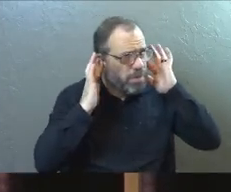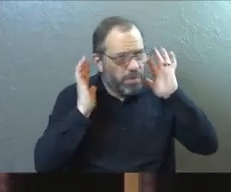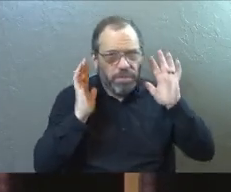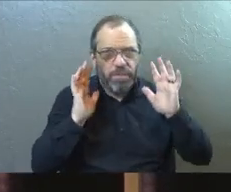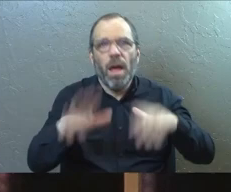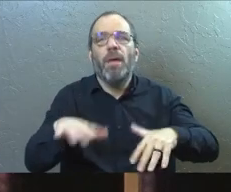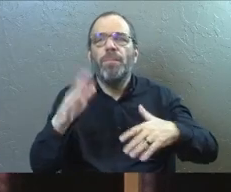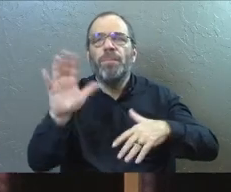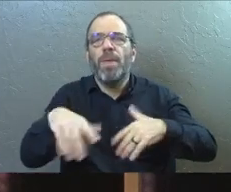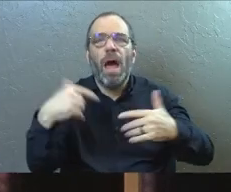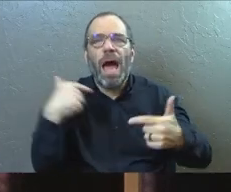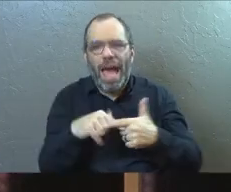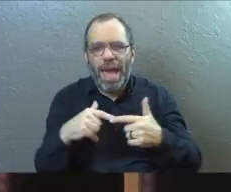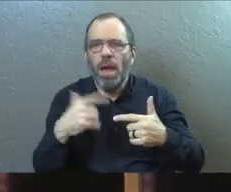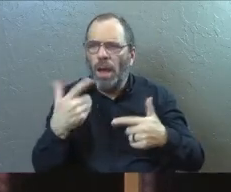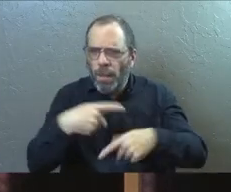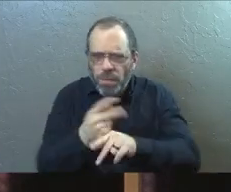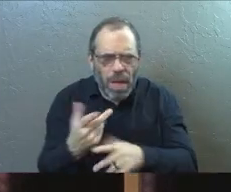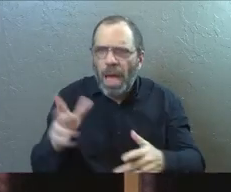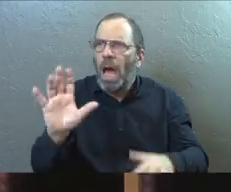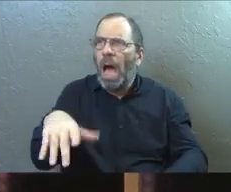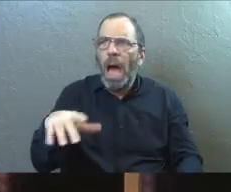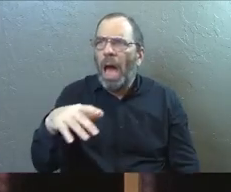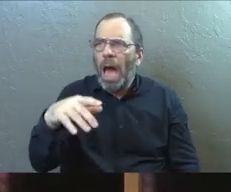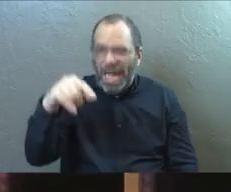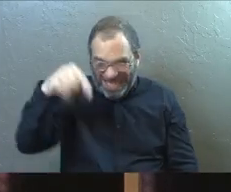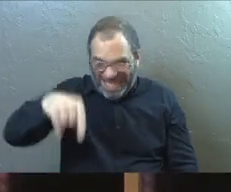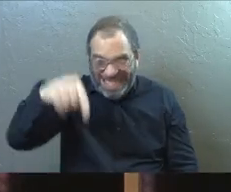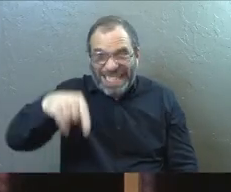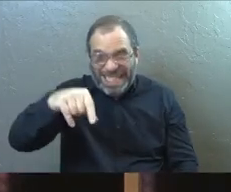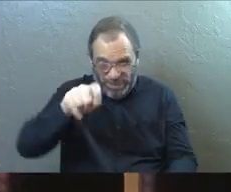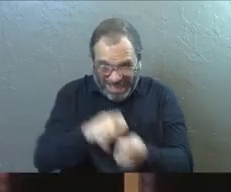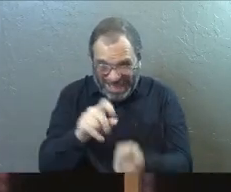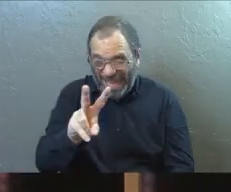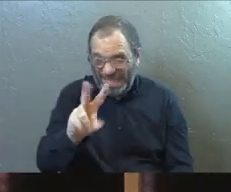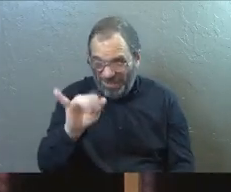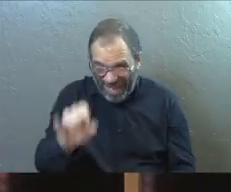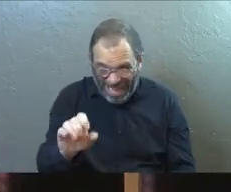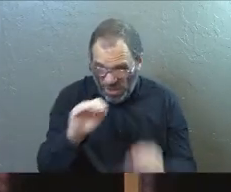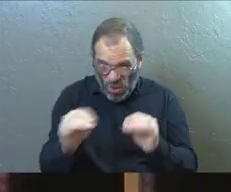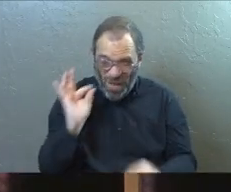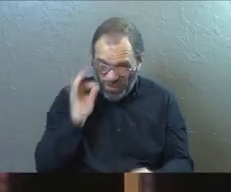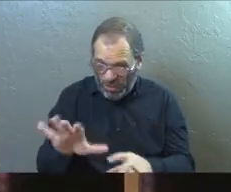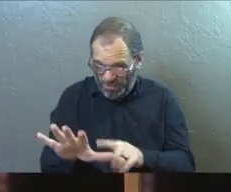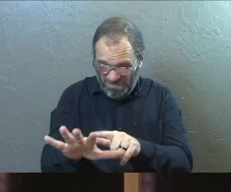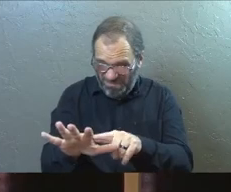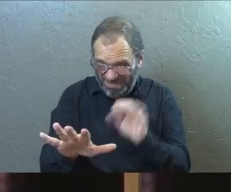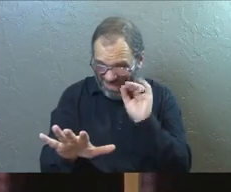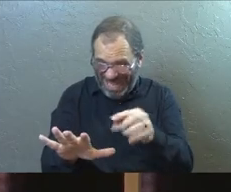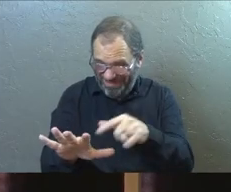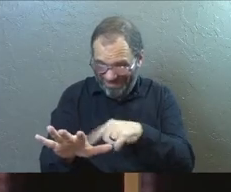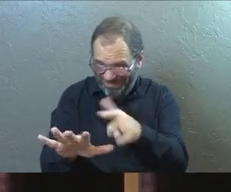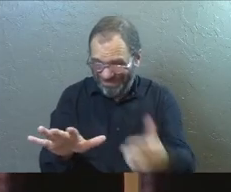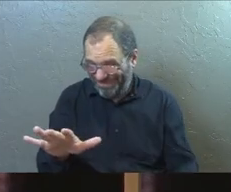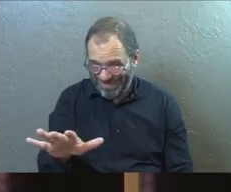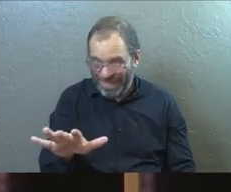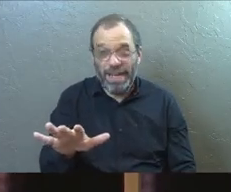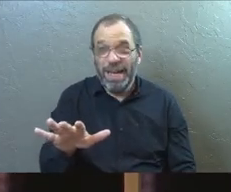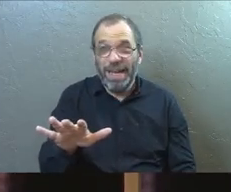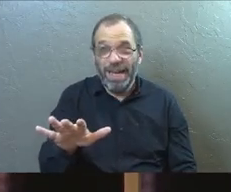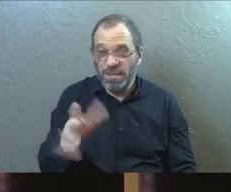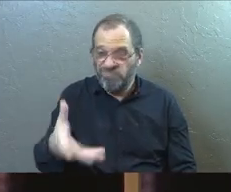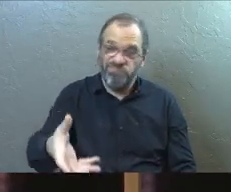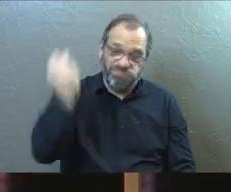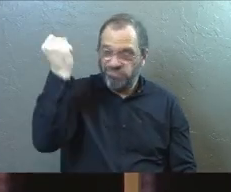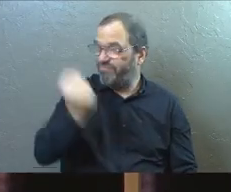hey, why isn't this thing producing? And he says, hey, he hasn't, this particular vine hasn't produced any fruit in years. I think we should just